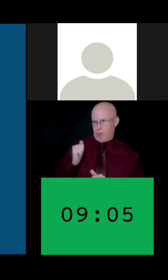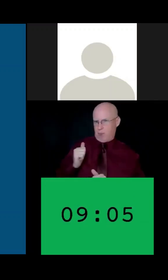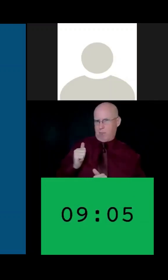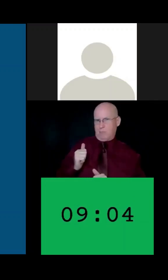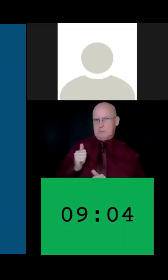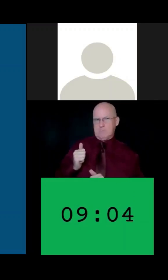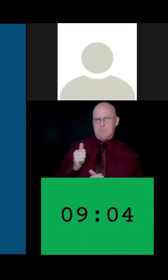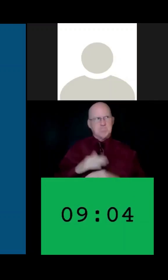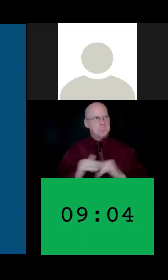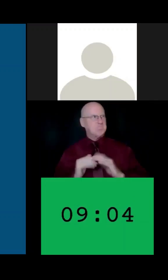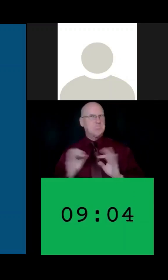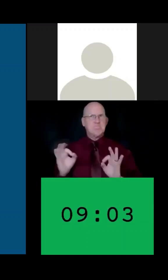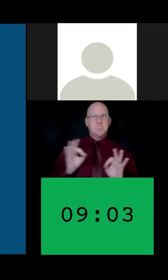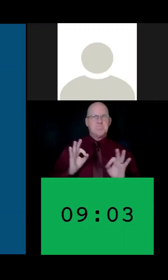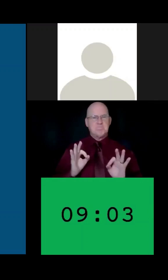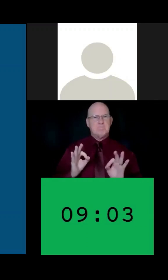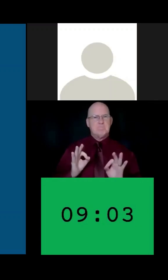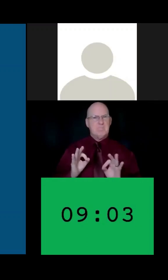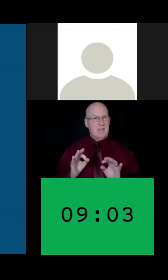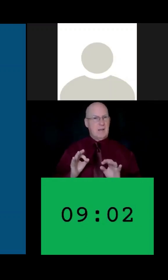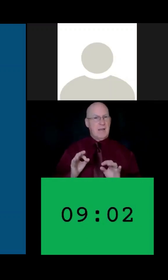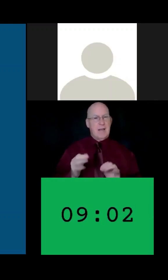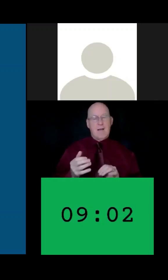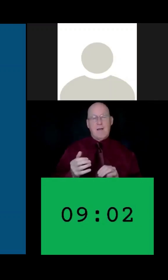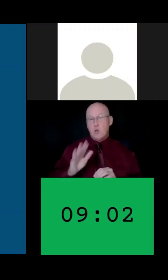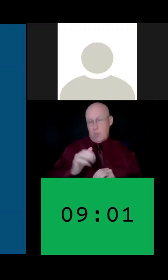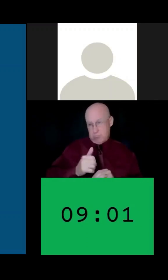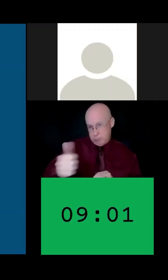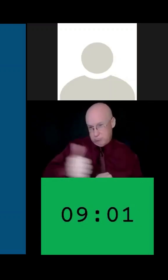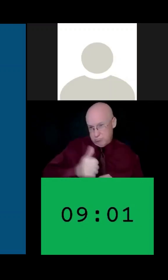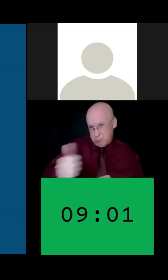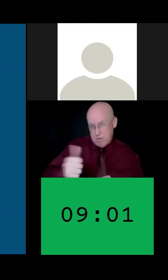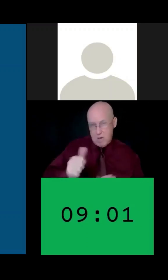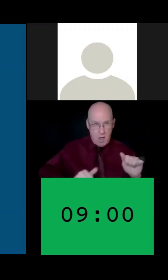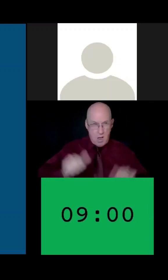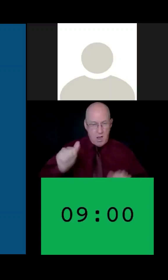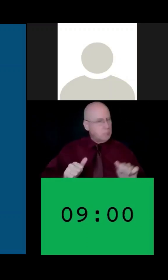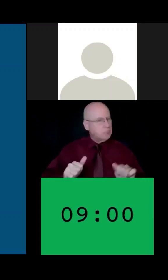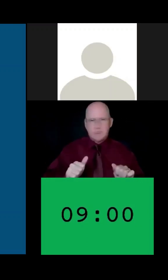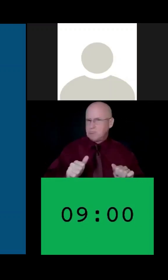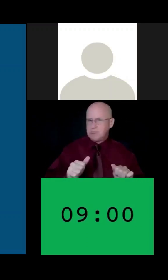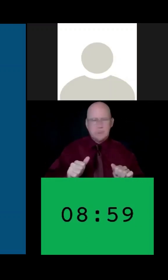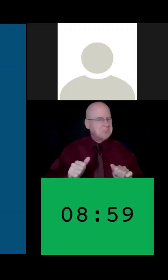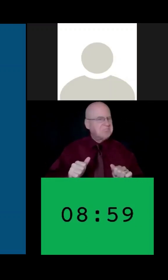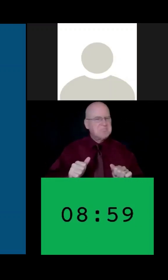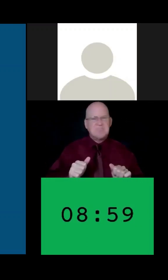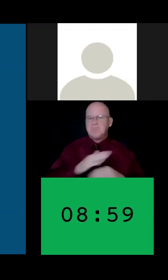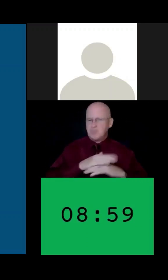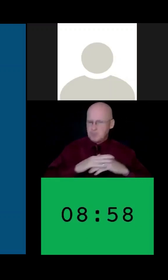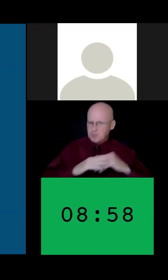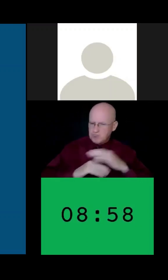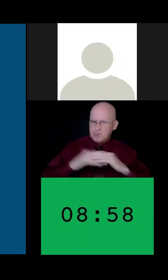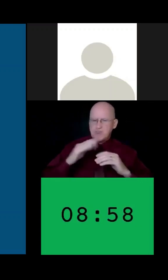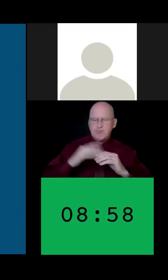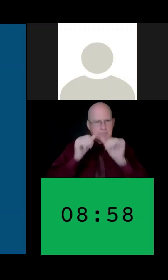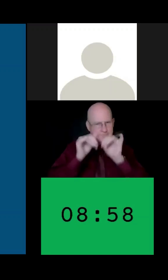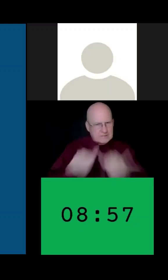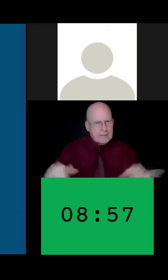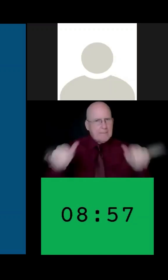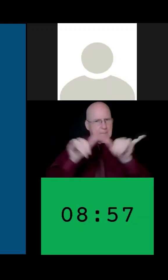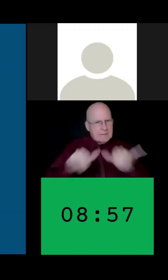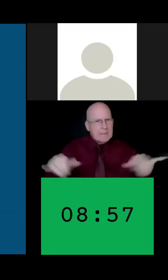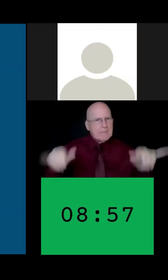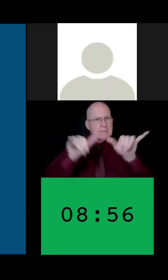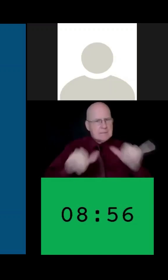We take the uncertainty out of your ride by providing consistently exceptional tailored services